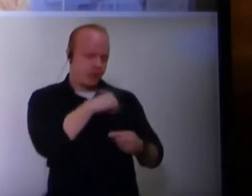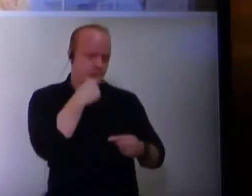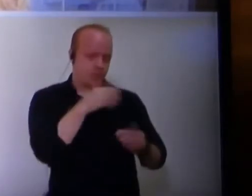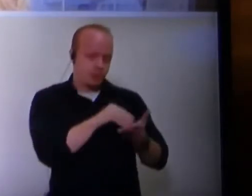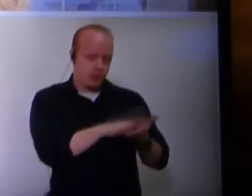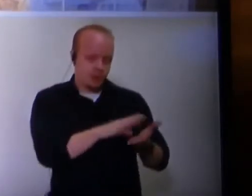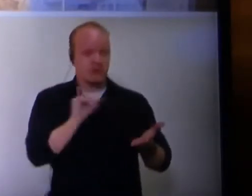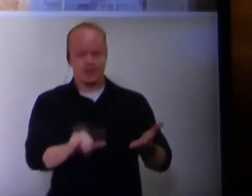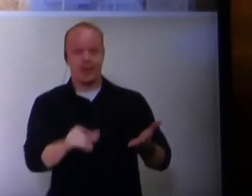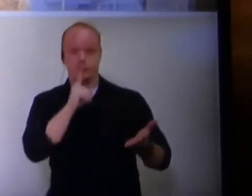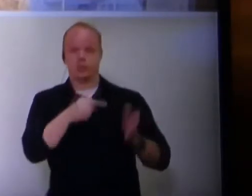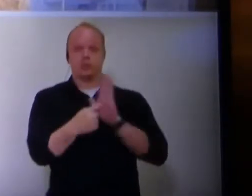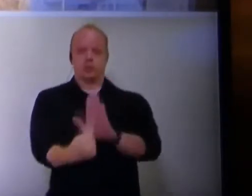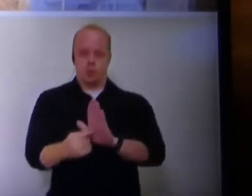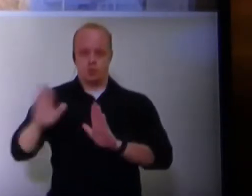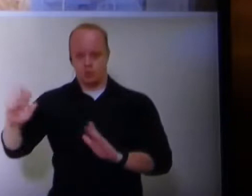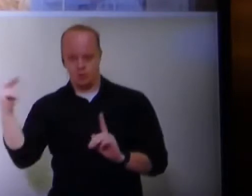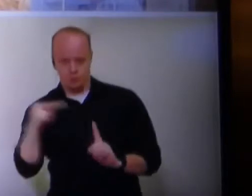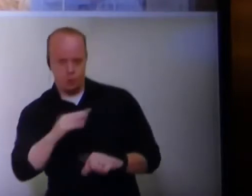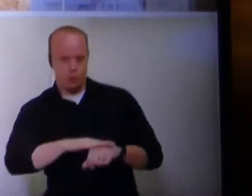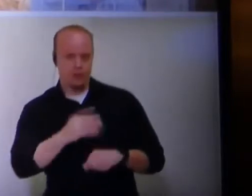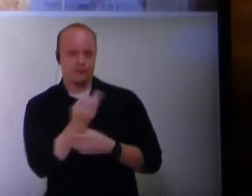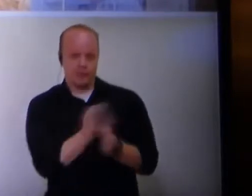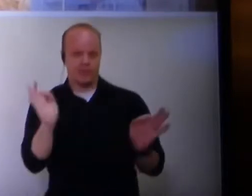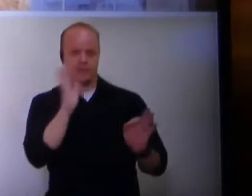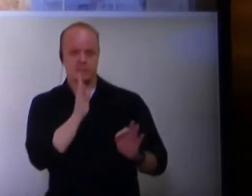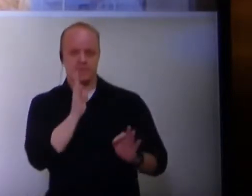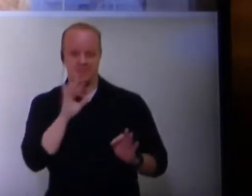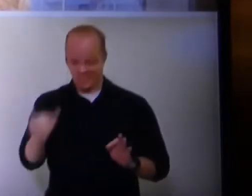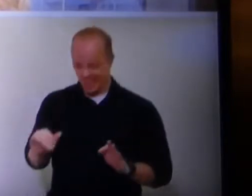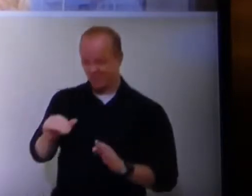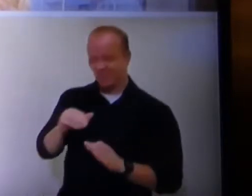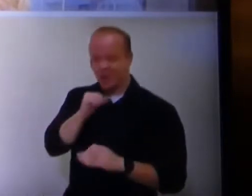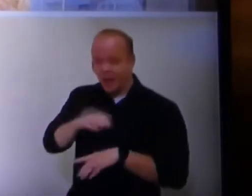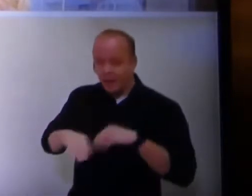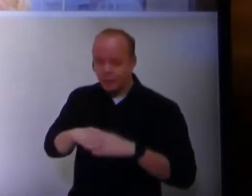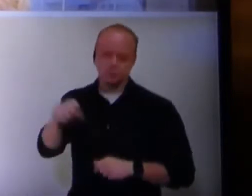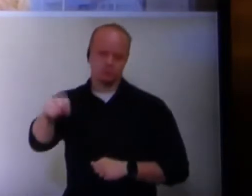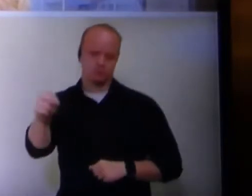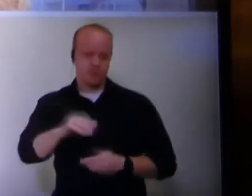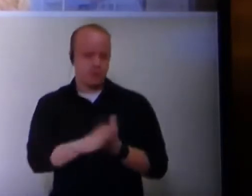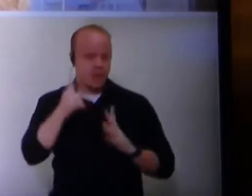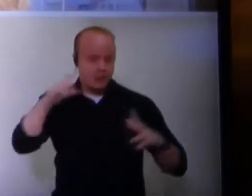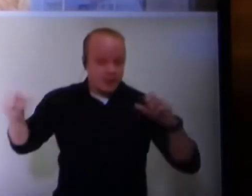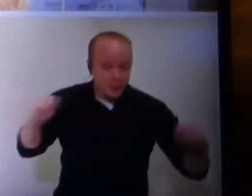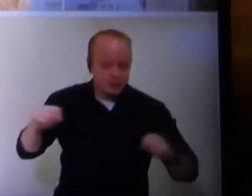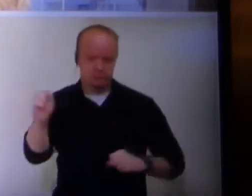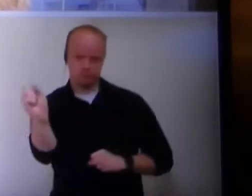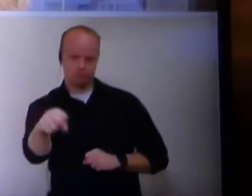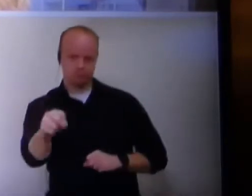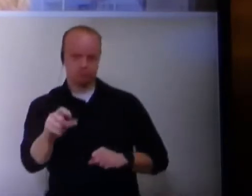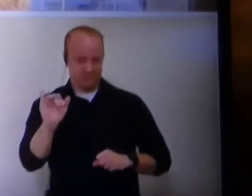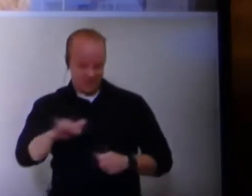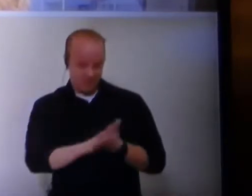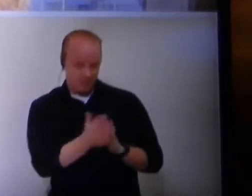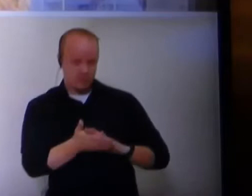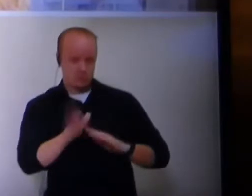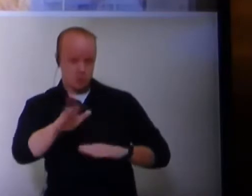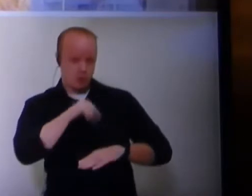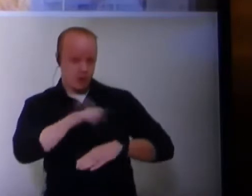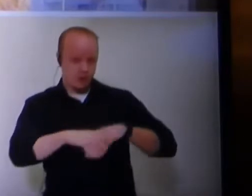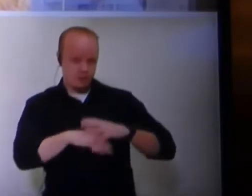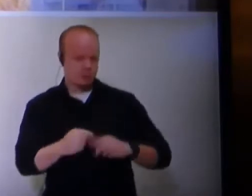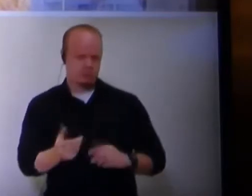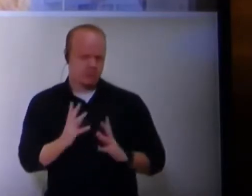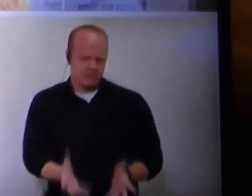speaks volumes for how you feel about freedom of speech. Does it get uncomfortable? Yes. Does it get loud and rowdy? Yes. If that makes you uncomfortable, so be it.